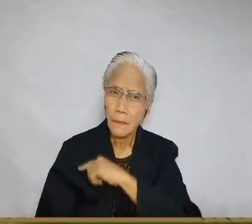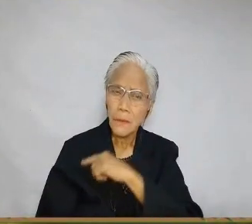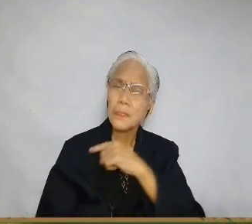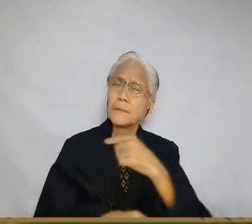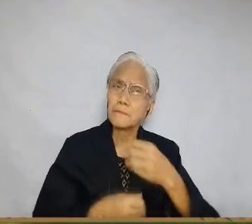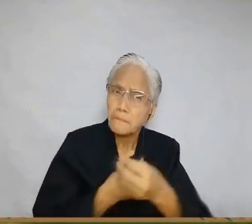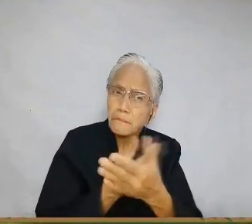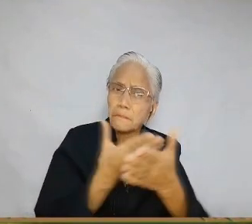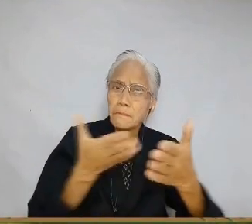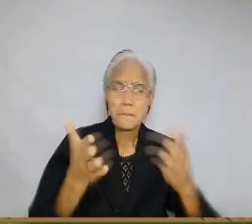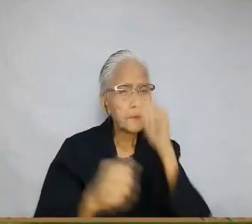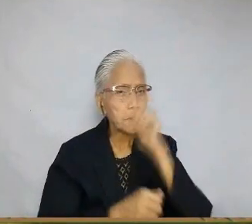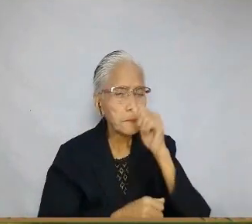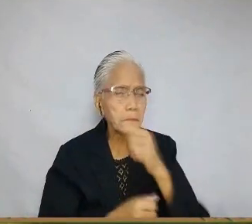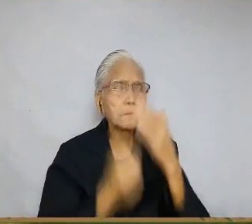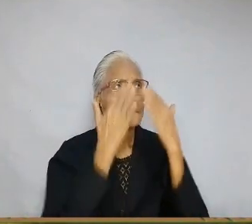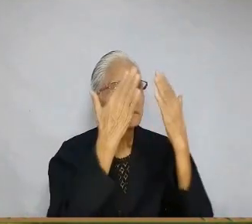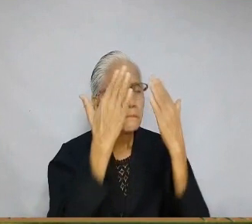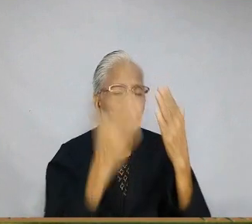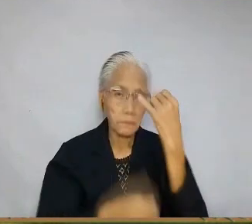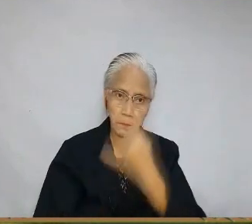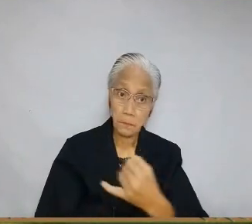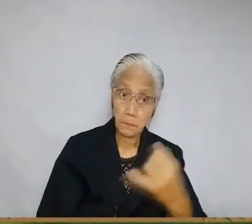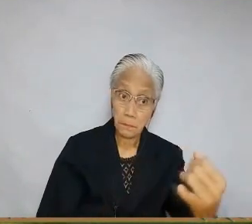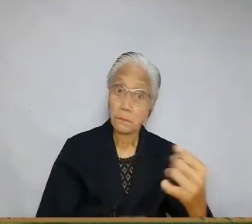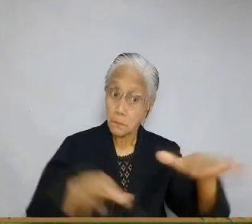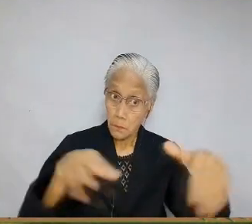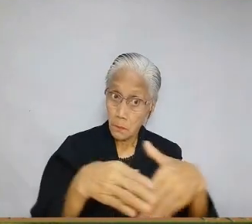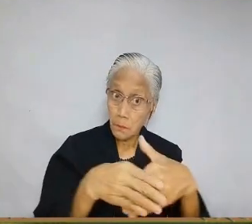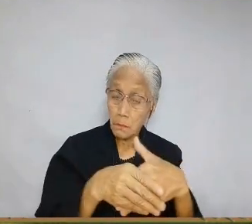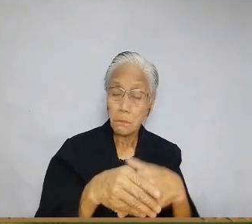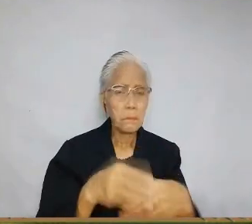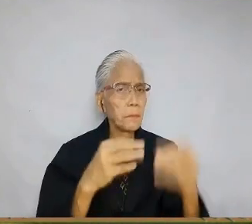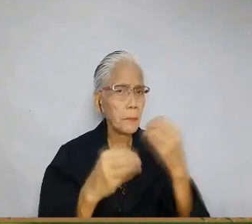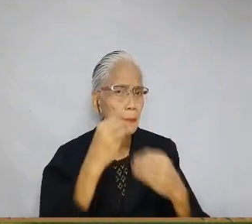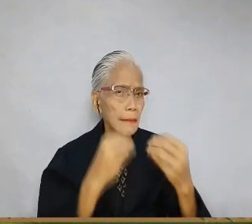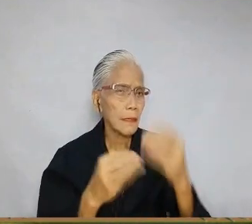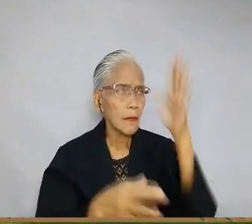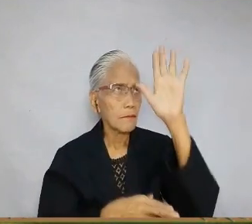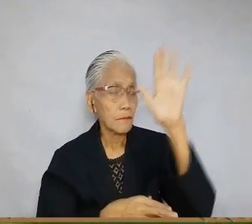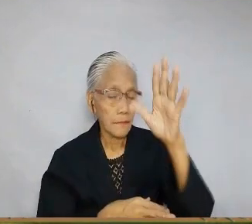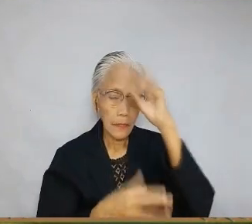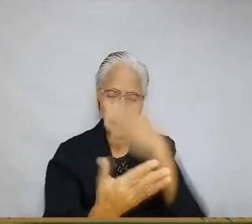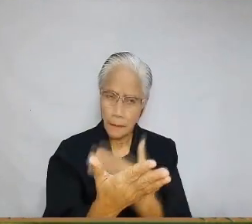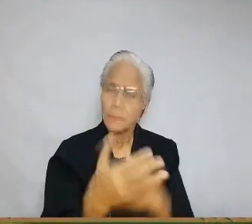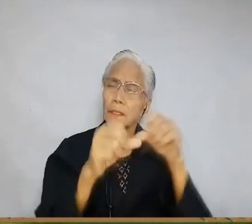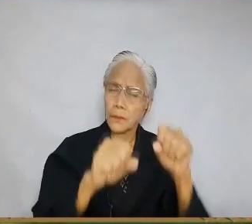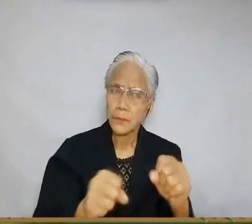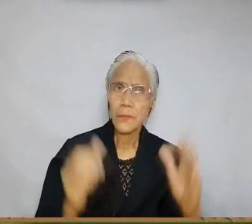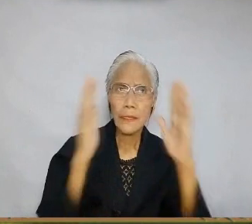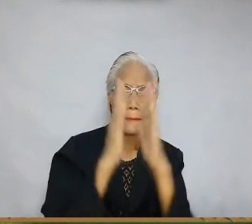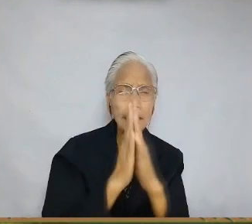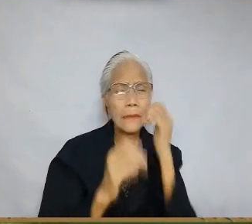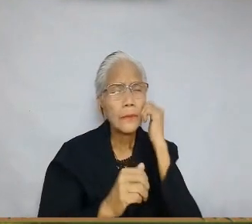and patient host, we thank You for inviting us to the wedding banquet of Your Son, Jesus. Grant us the grace that